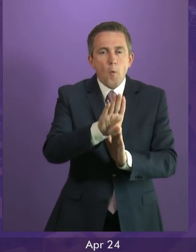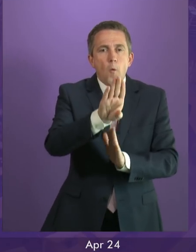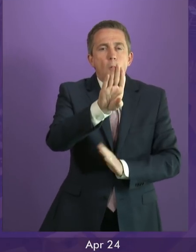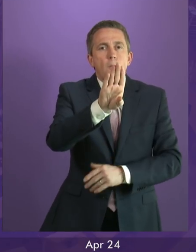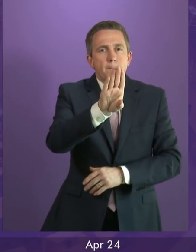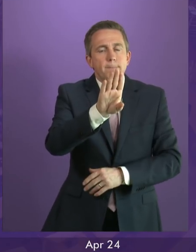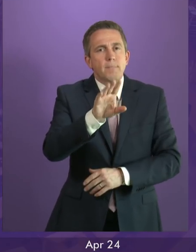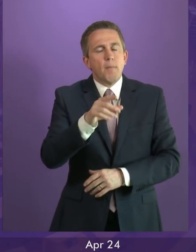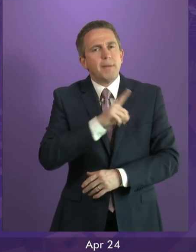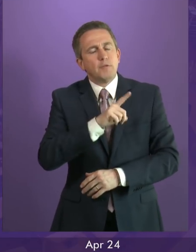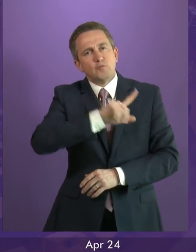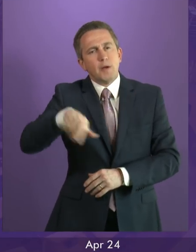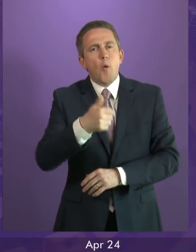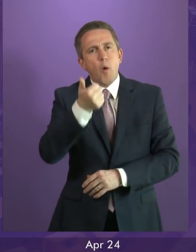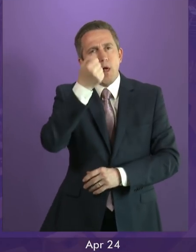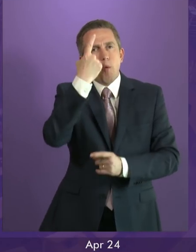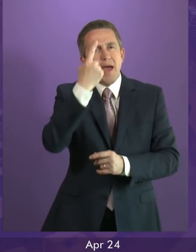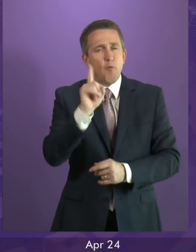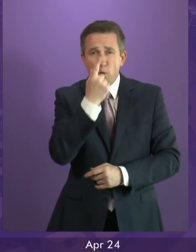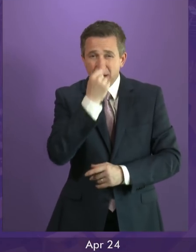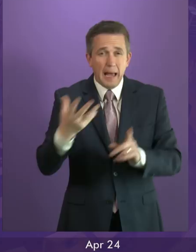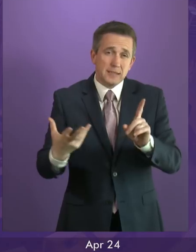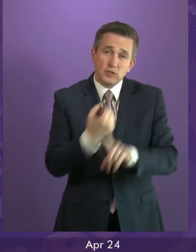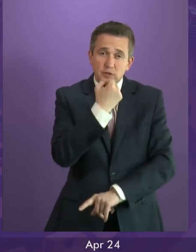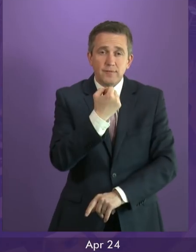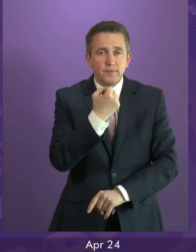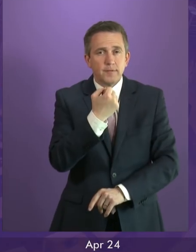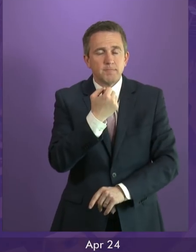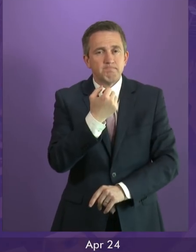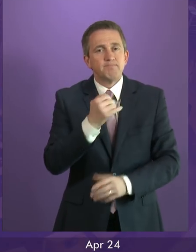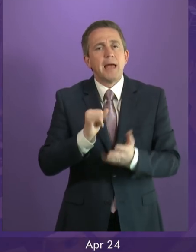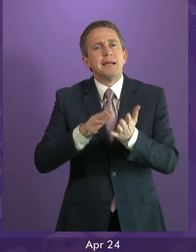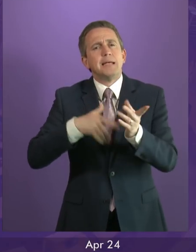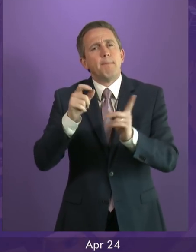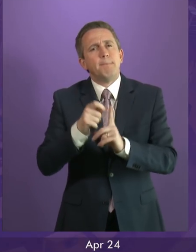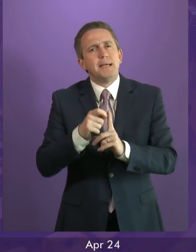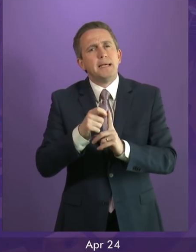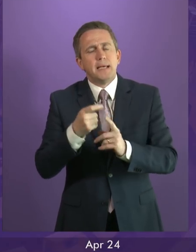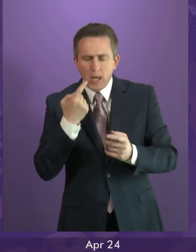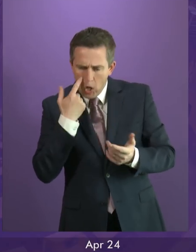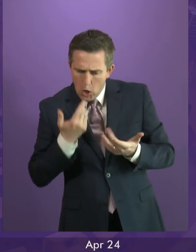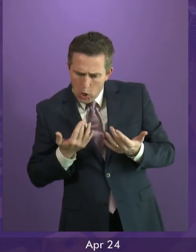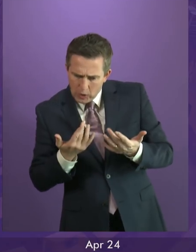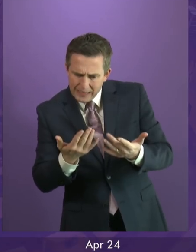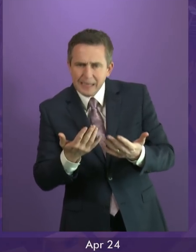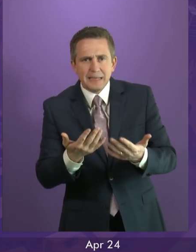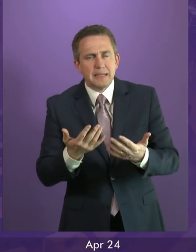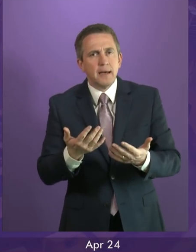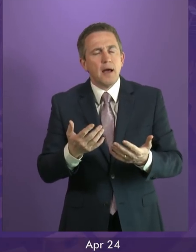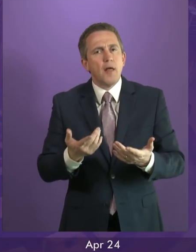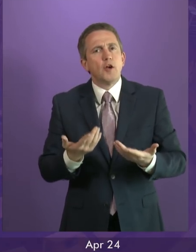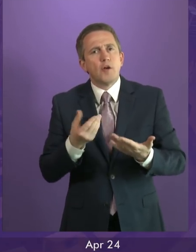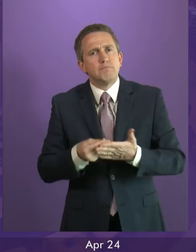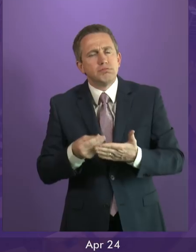nation could be. Now, the economic vision currently being considered by the SNP looks more like the failed model of the UK